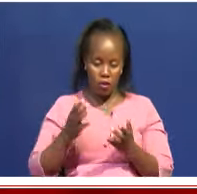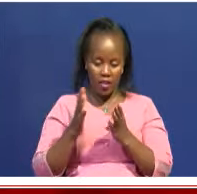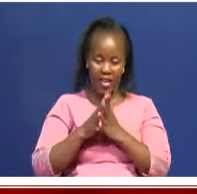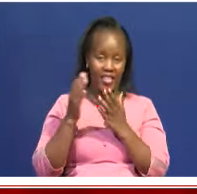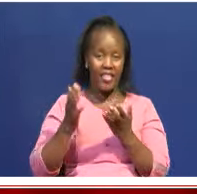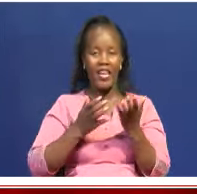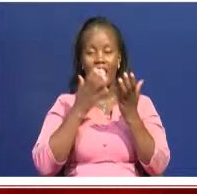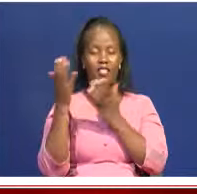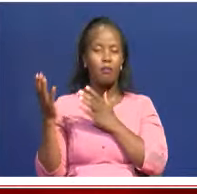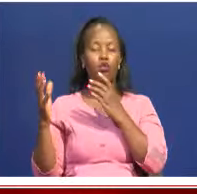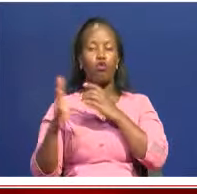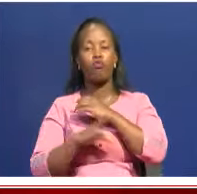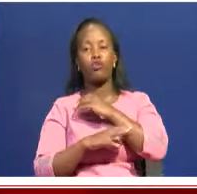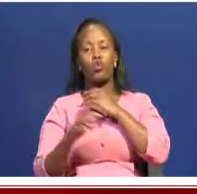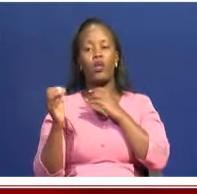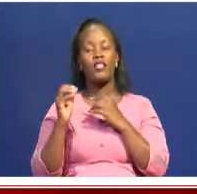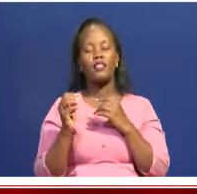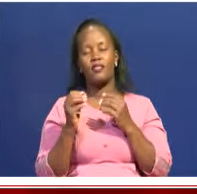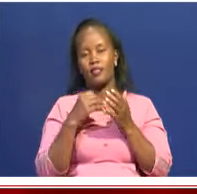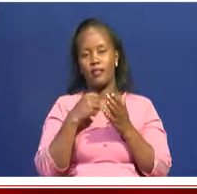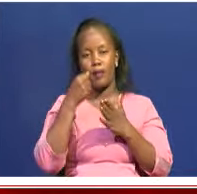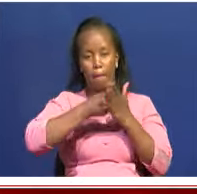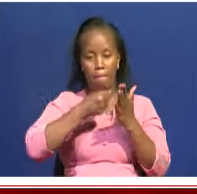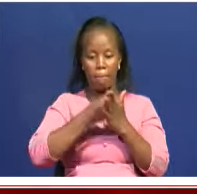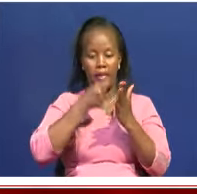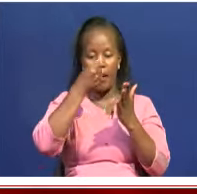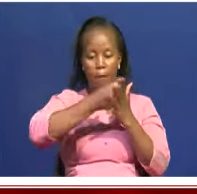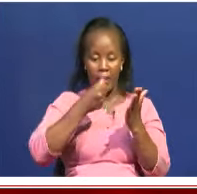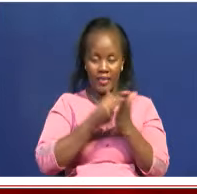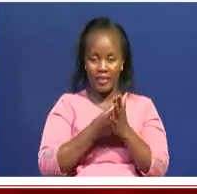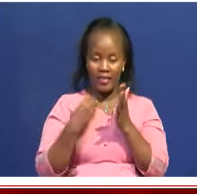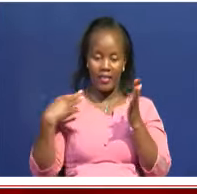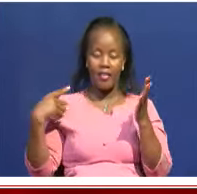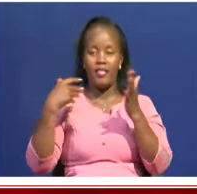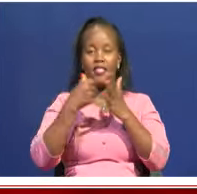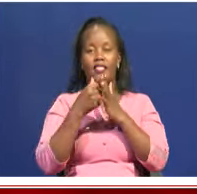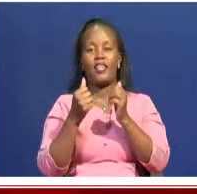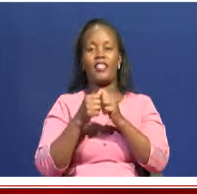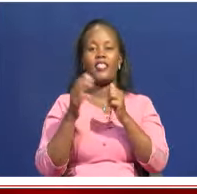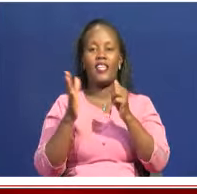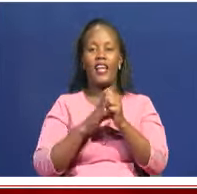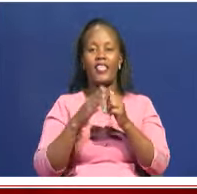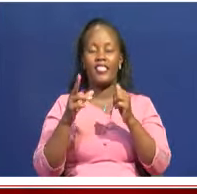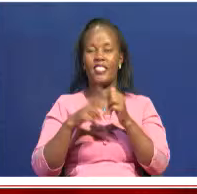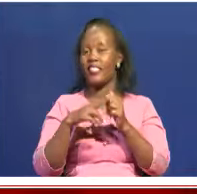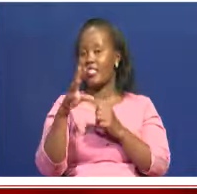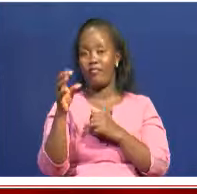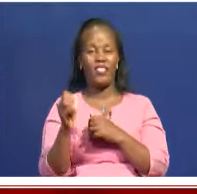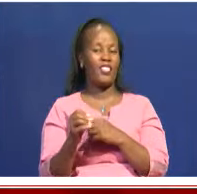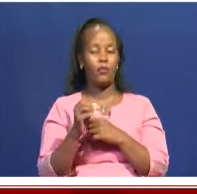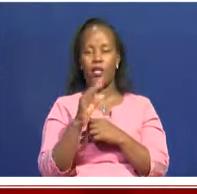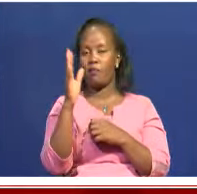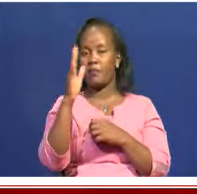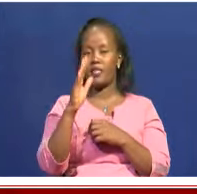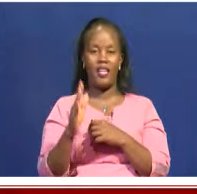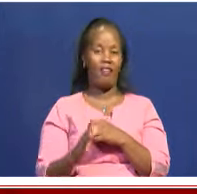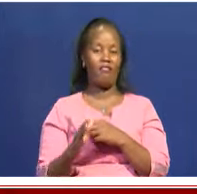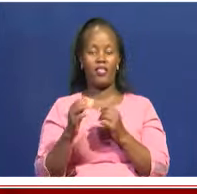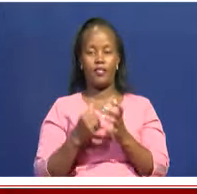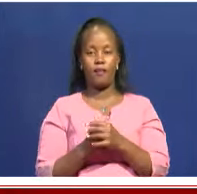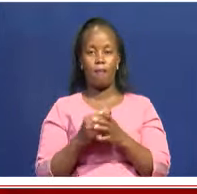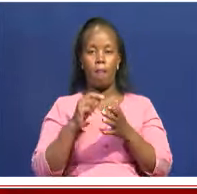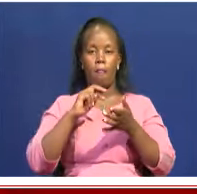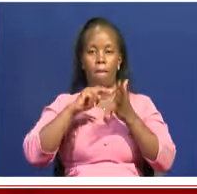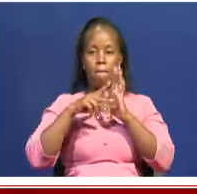artifacts. So you'll find that since 1970, we never ratified this convention as a country. So what that means is you cannot